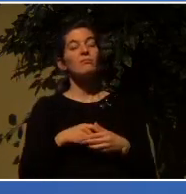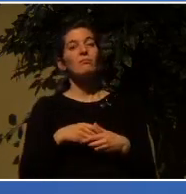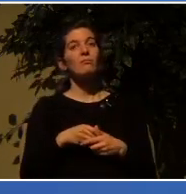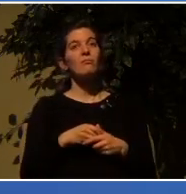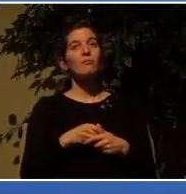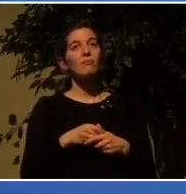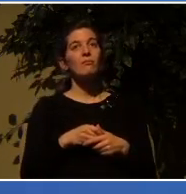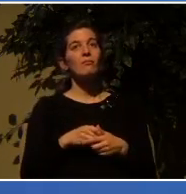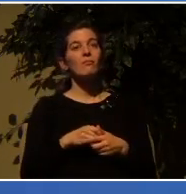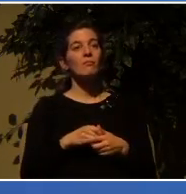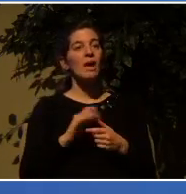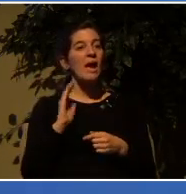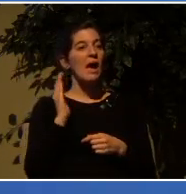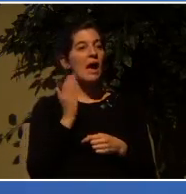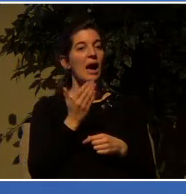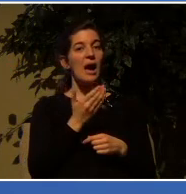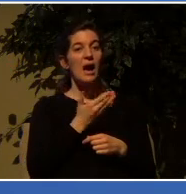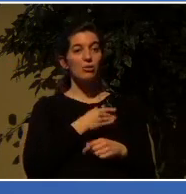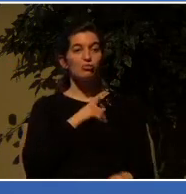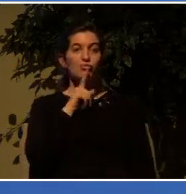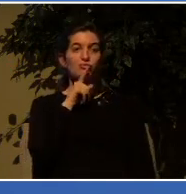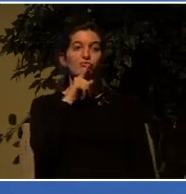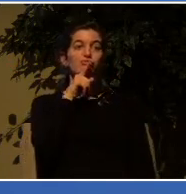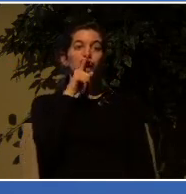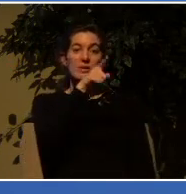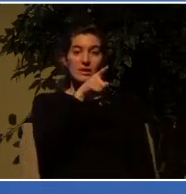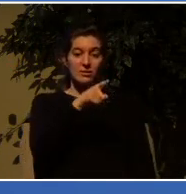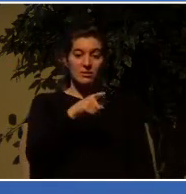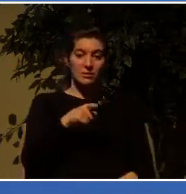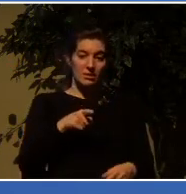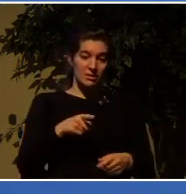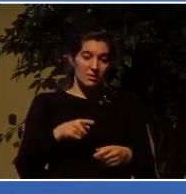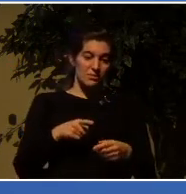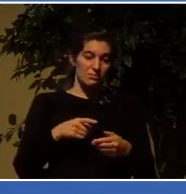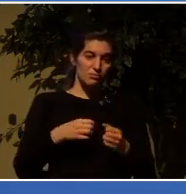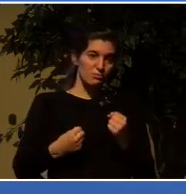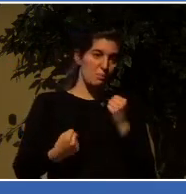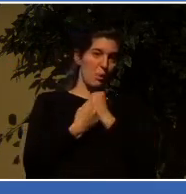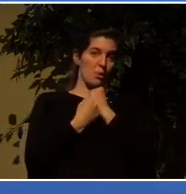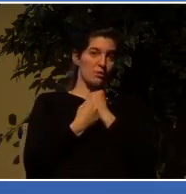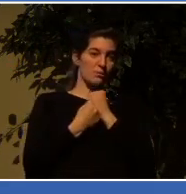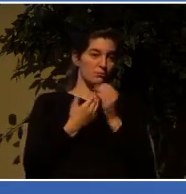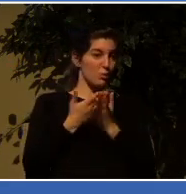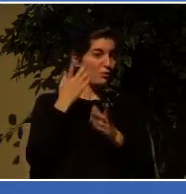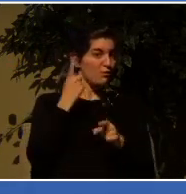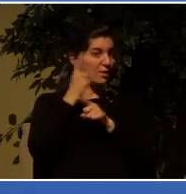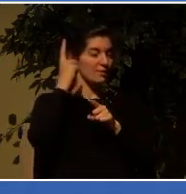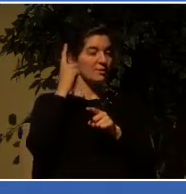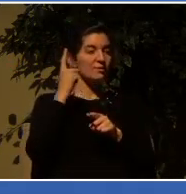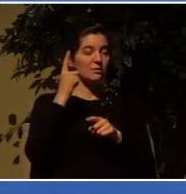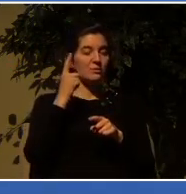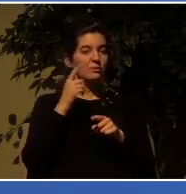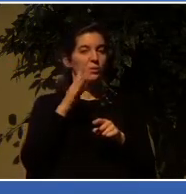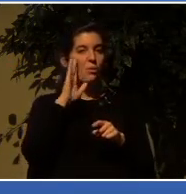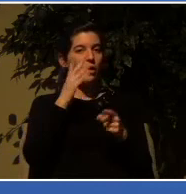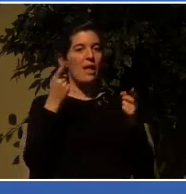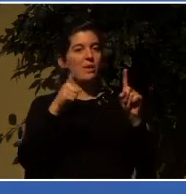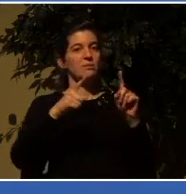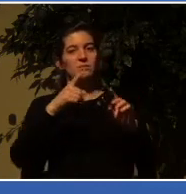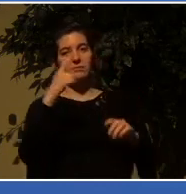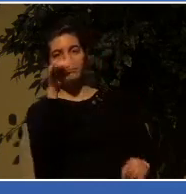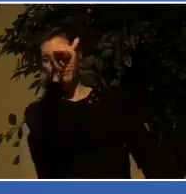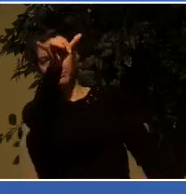is in the age to come our ultimate vindication is in the